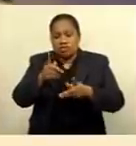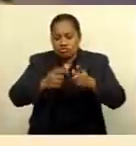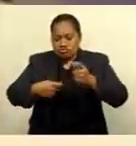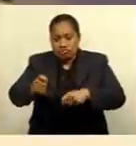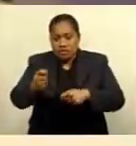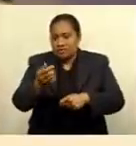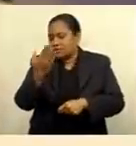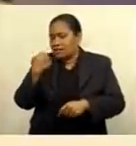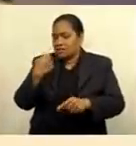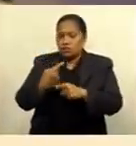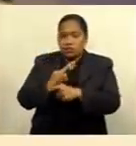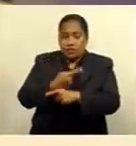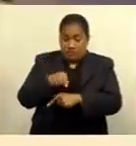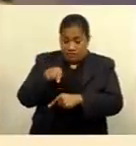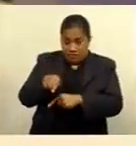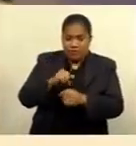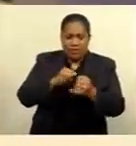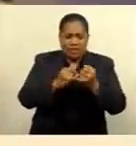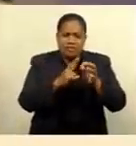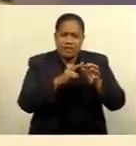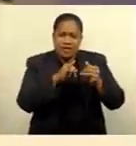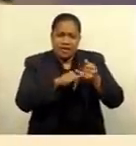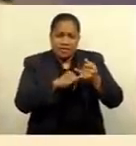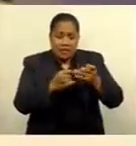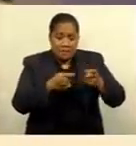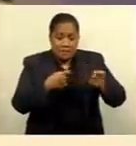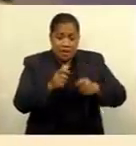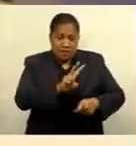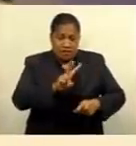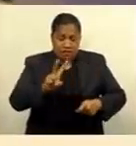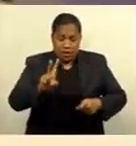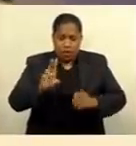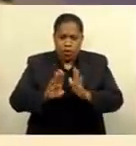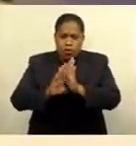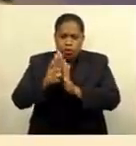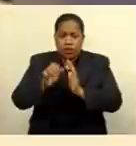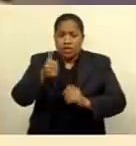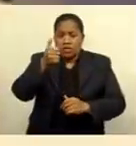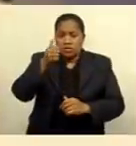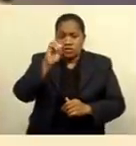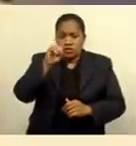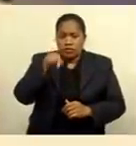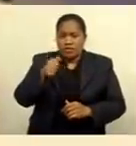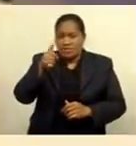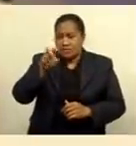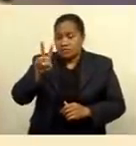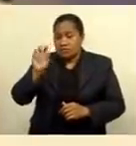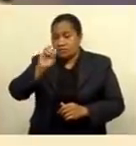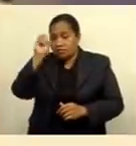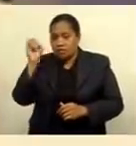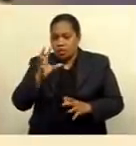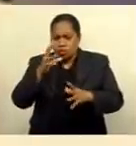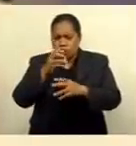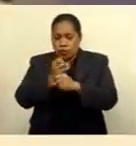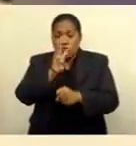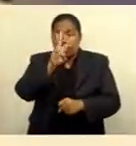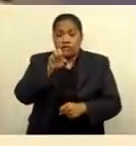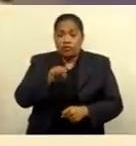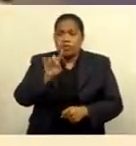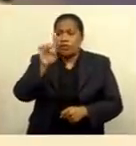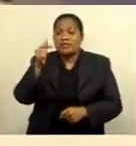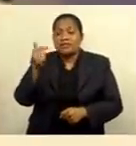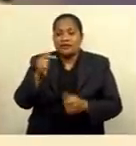trades, the SPX market value rose by 0.62% and concluded at $3.17 billion.